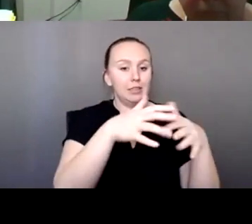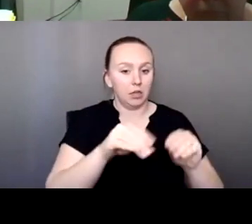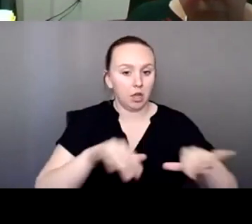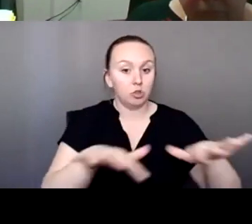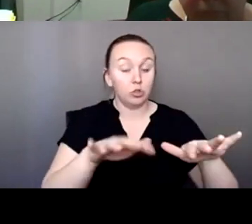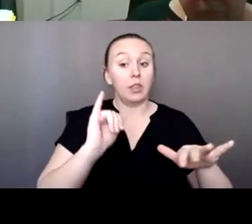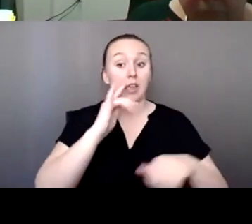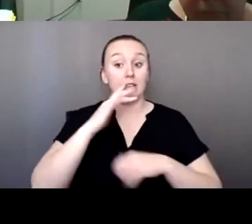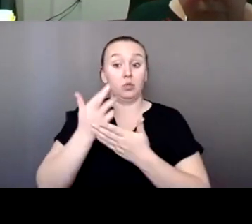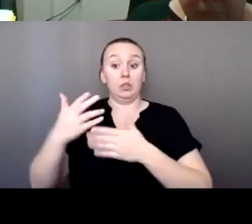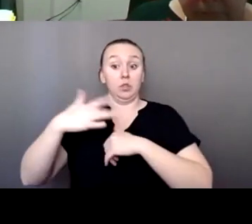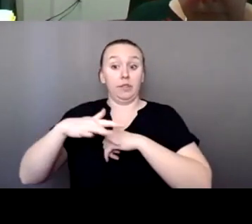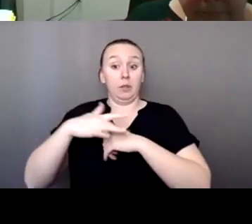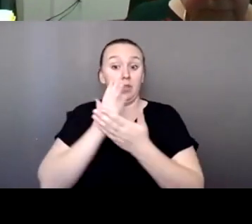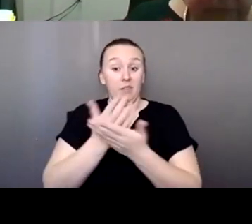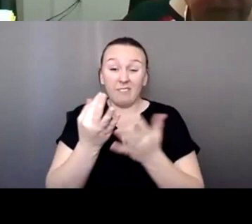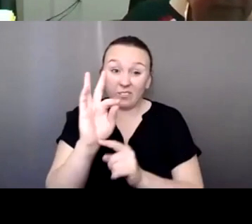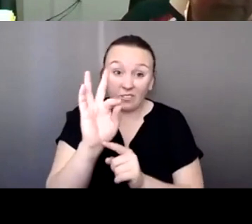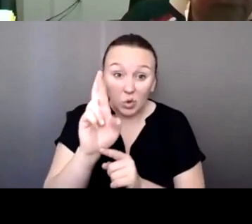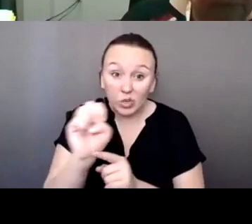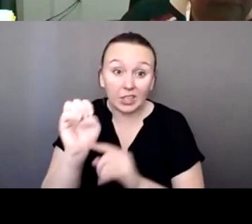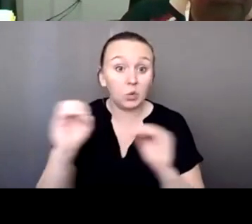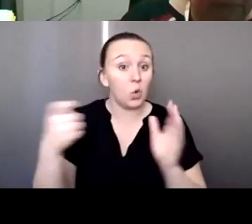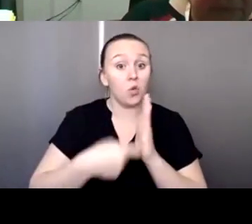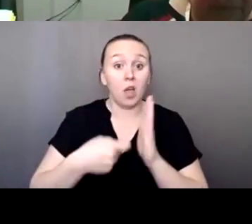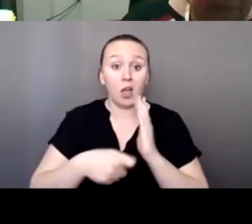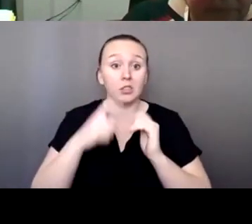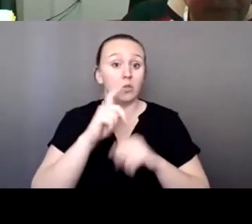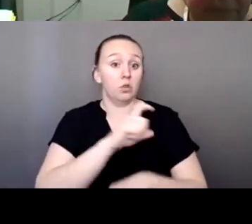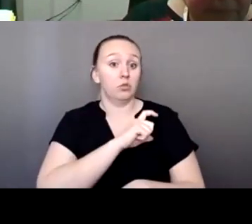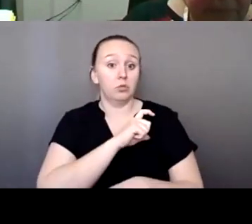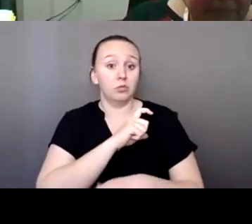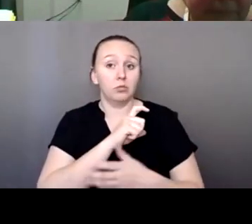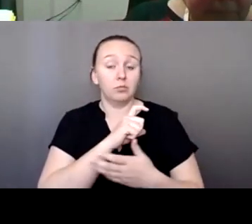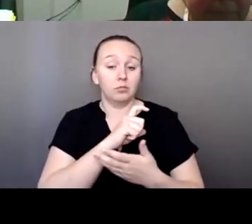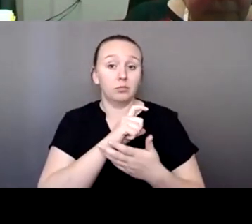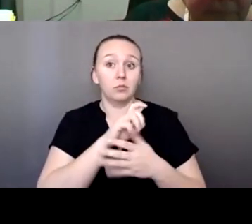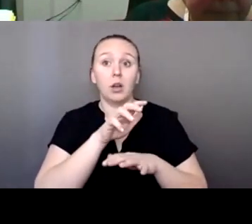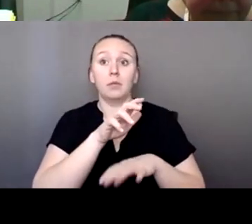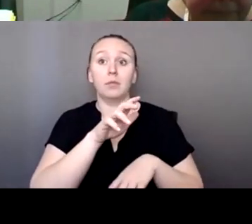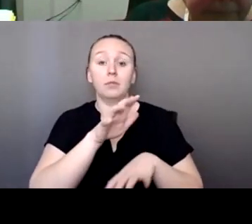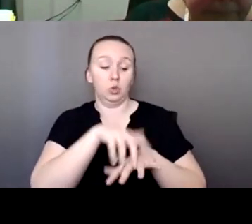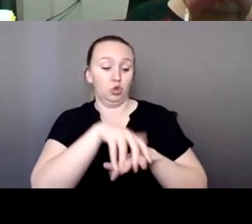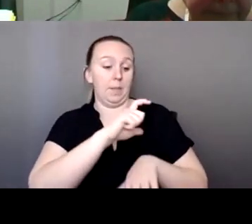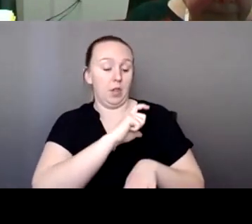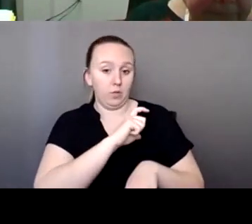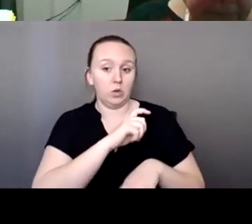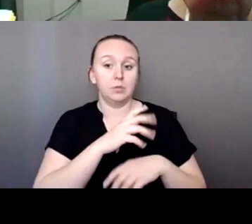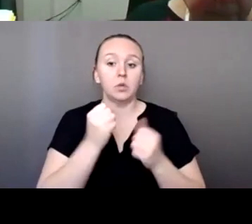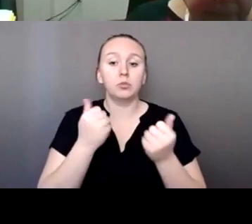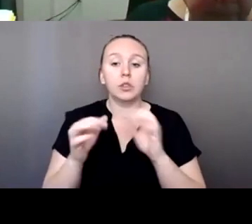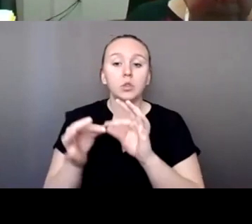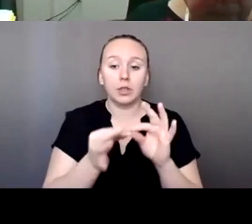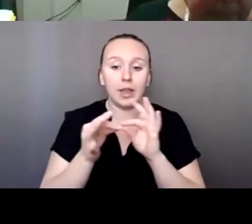to tribal law enforcement. So making sure I'm connecting one agency with another, and then somehow finding a,